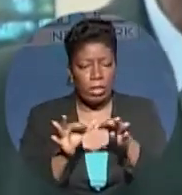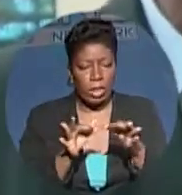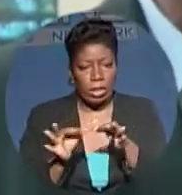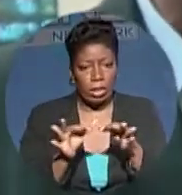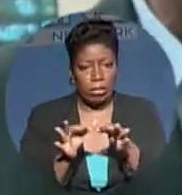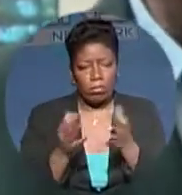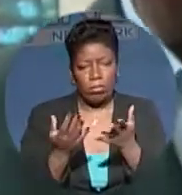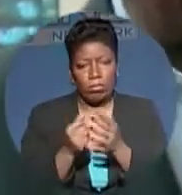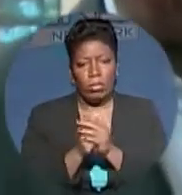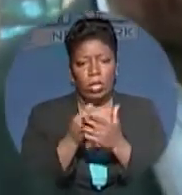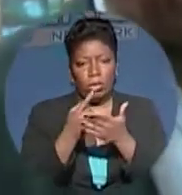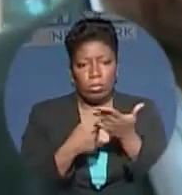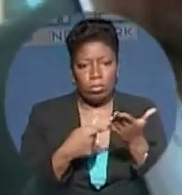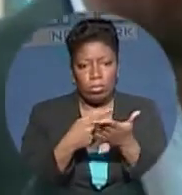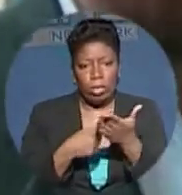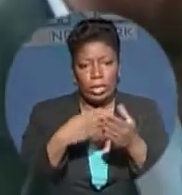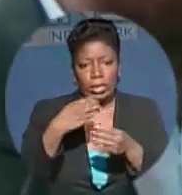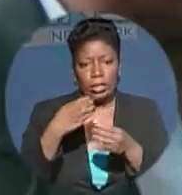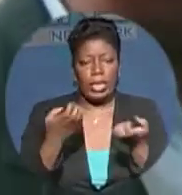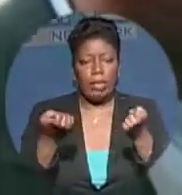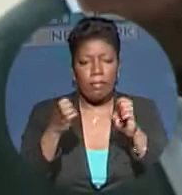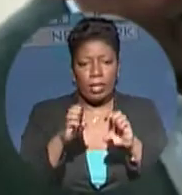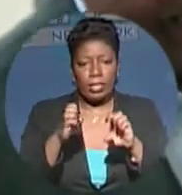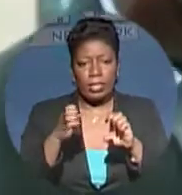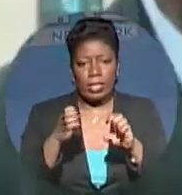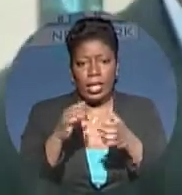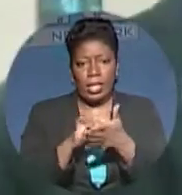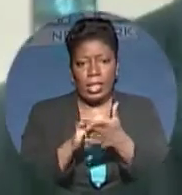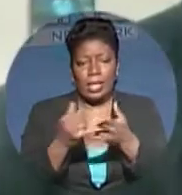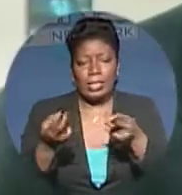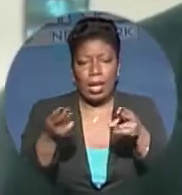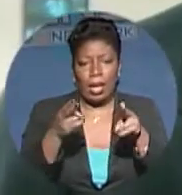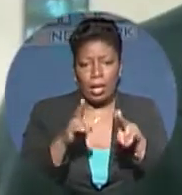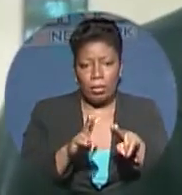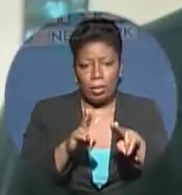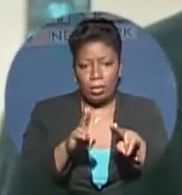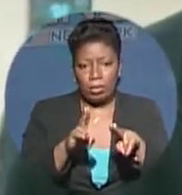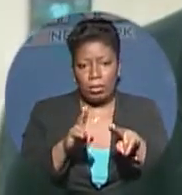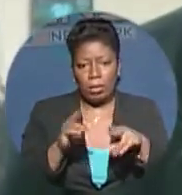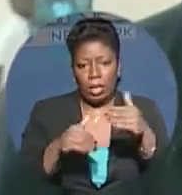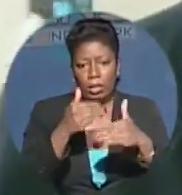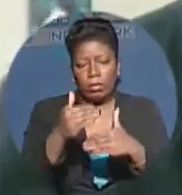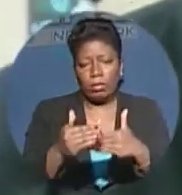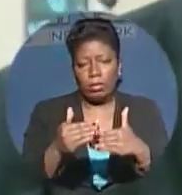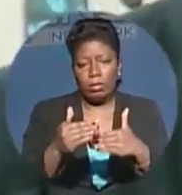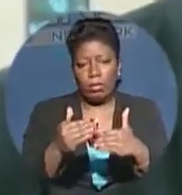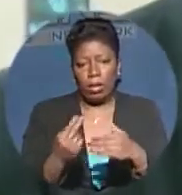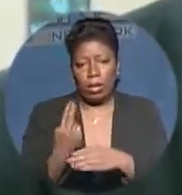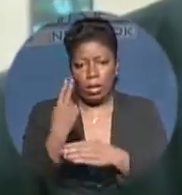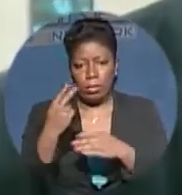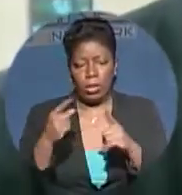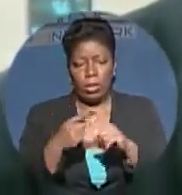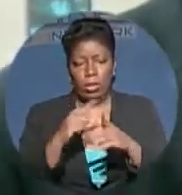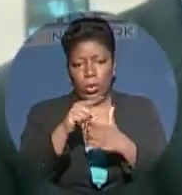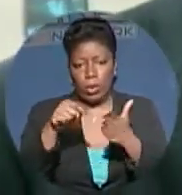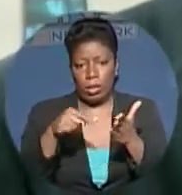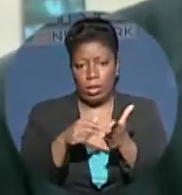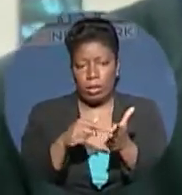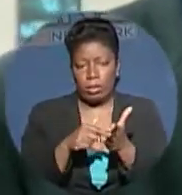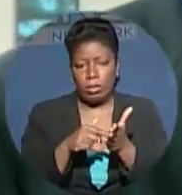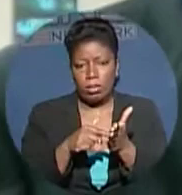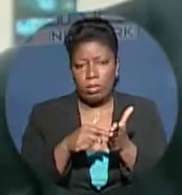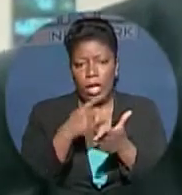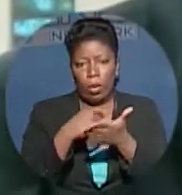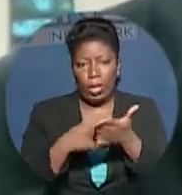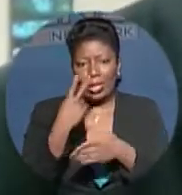sequence of events that took place and led up to this point. And from what I can